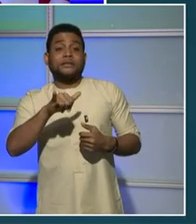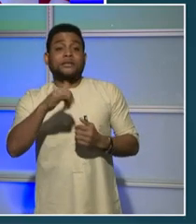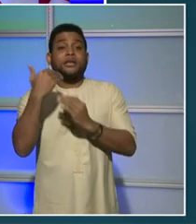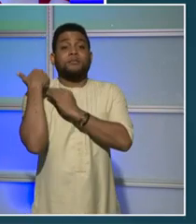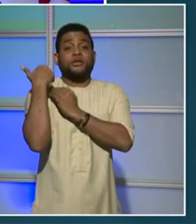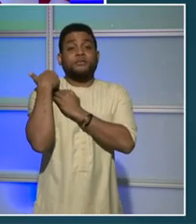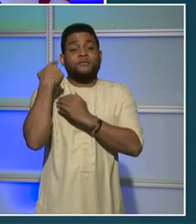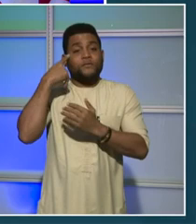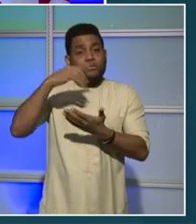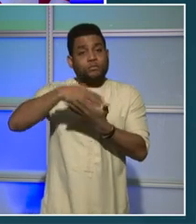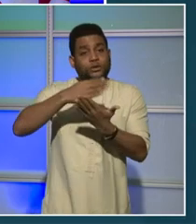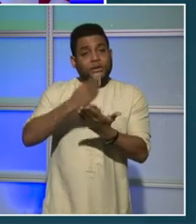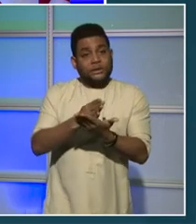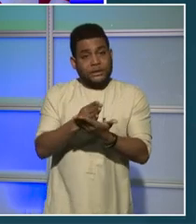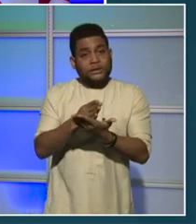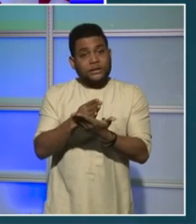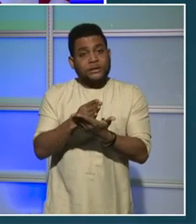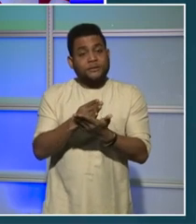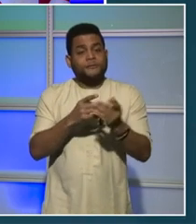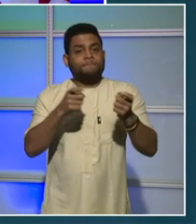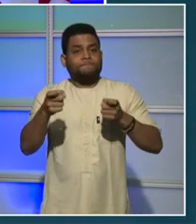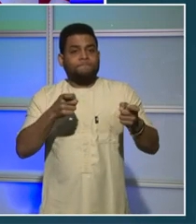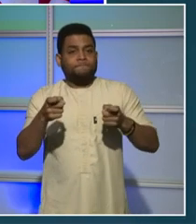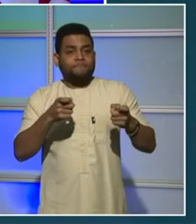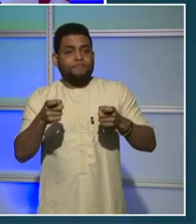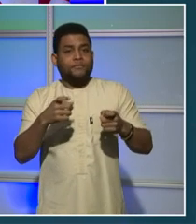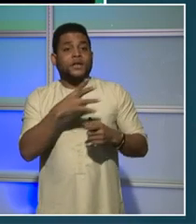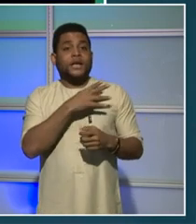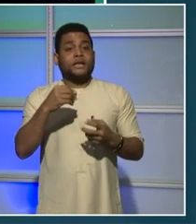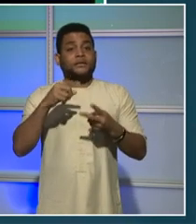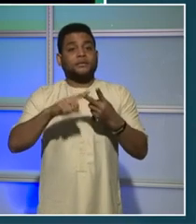Administrator for the District of Columbia, Kevin Donohue.